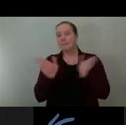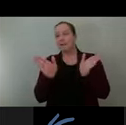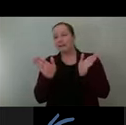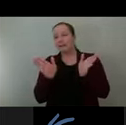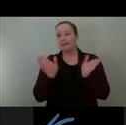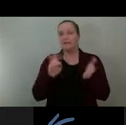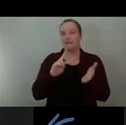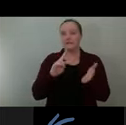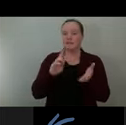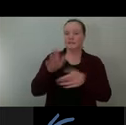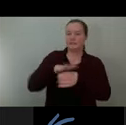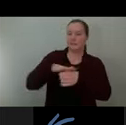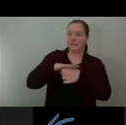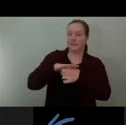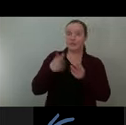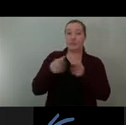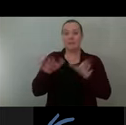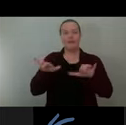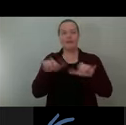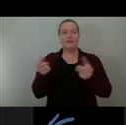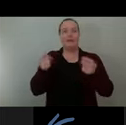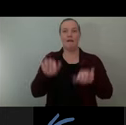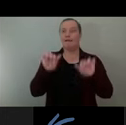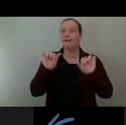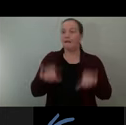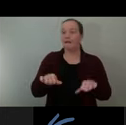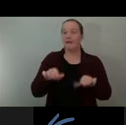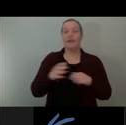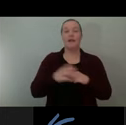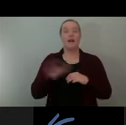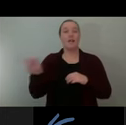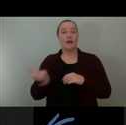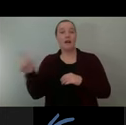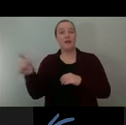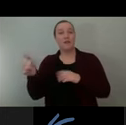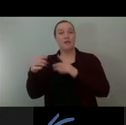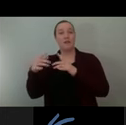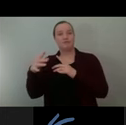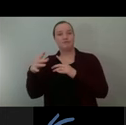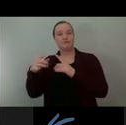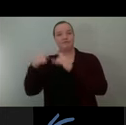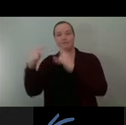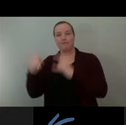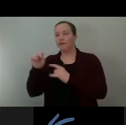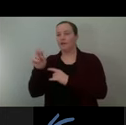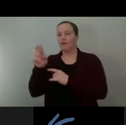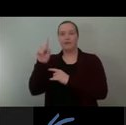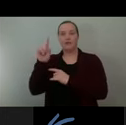happen, and the other one nurseries for those native trees and other parts of the ecosystem that would be growing there.